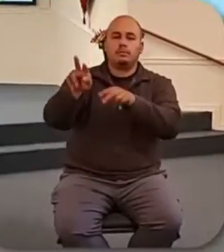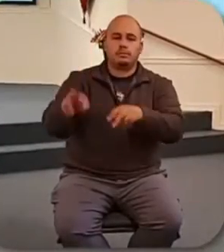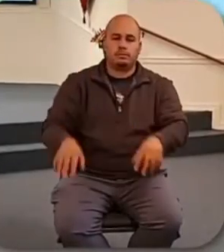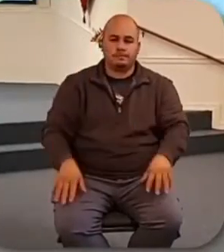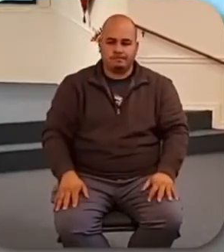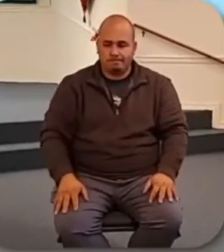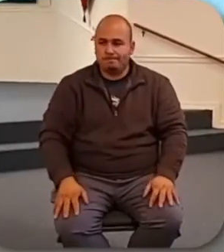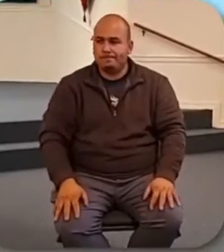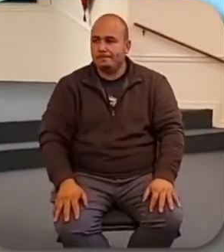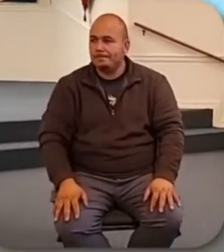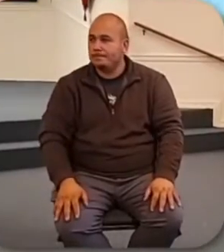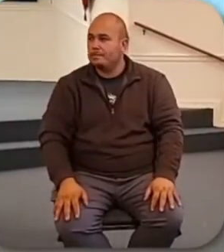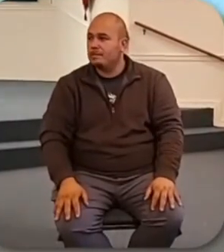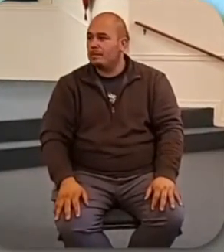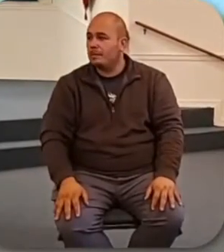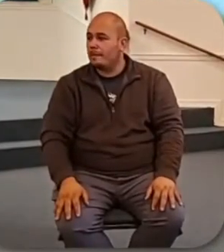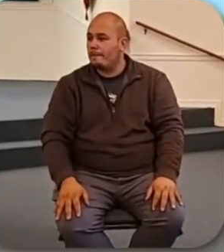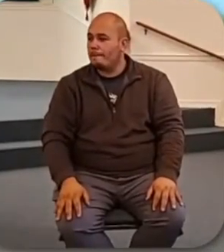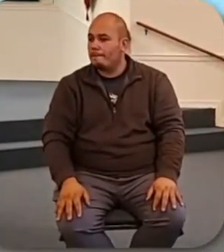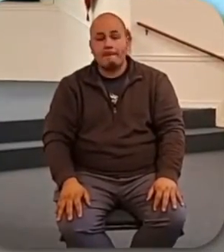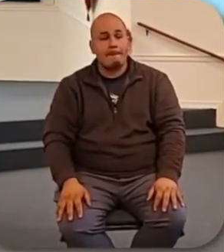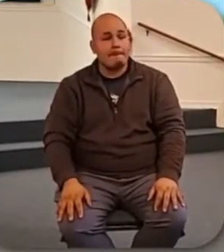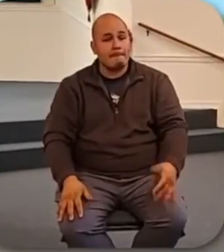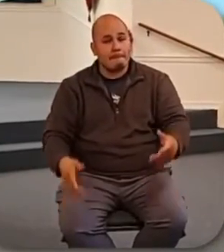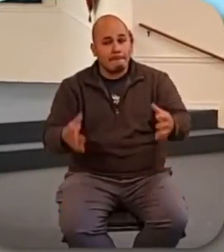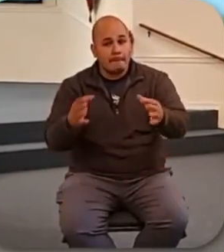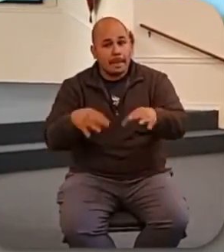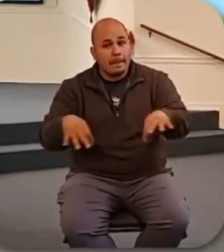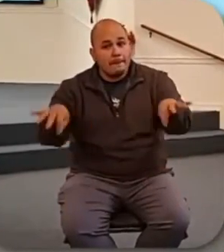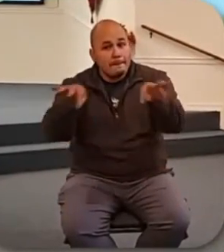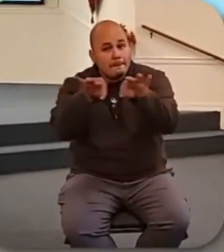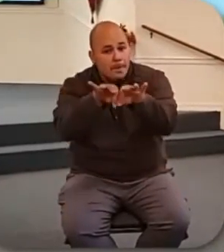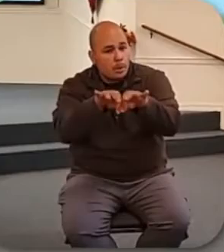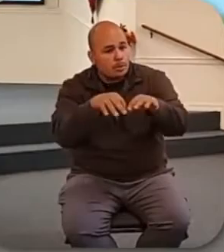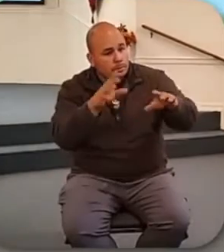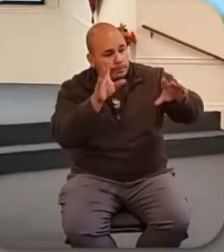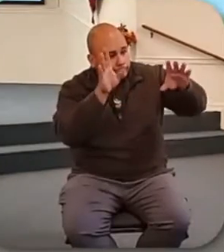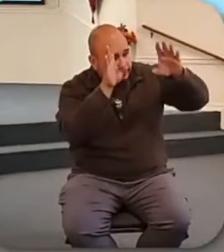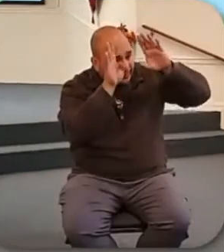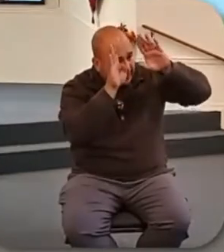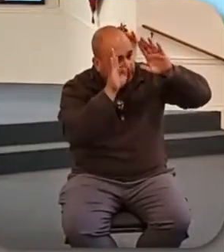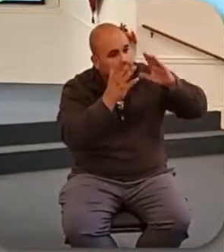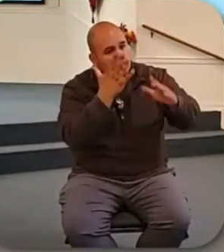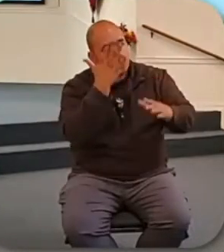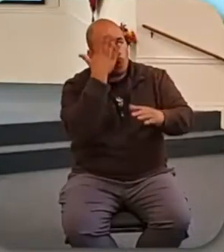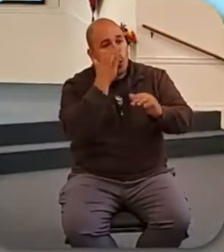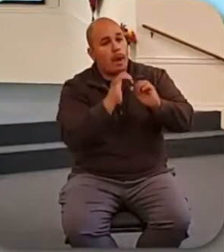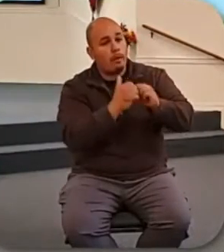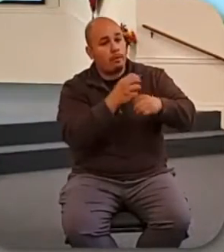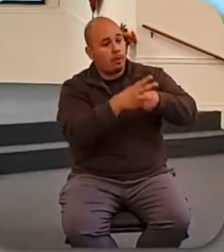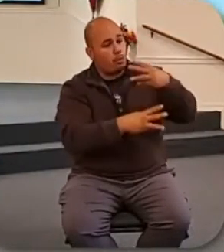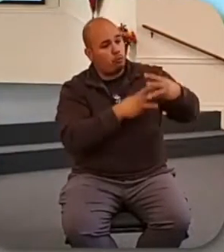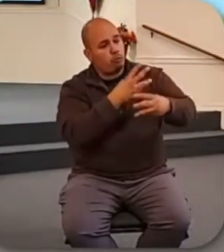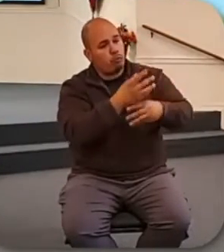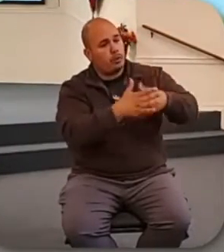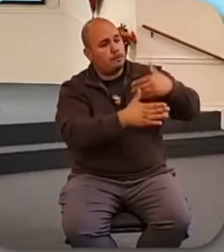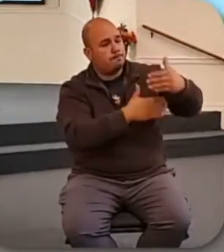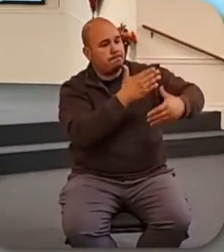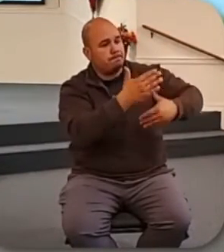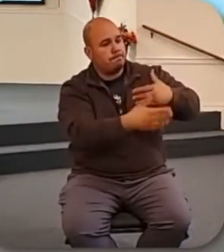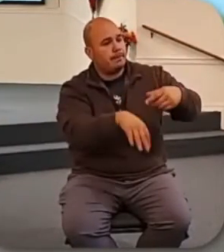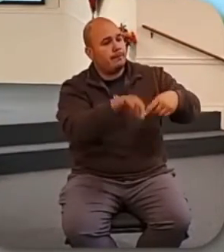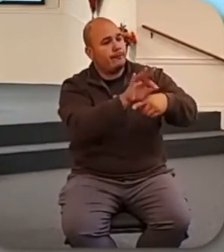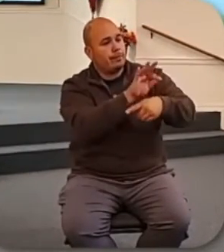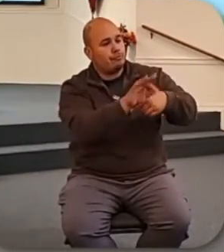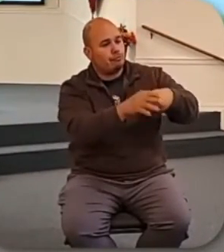So pay attention to all that economic news. It is important. It's important for us to know how things are going in the community around us and the world